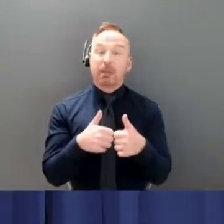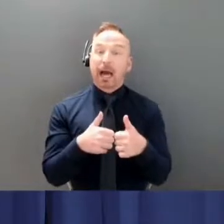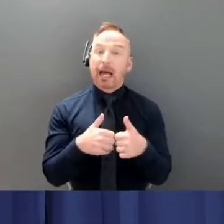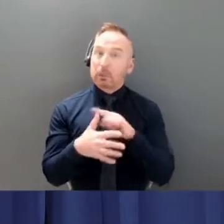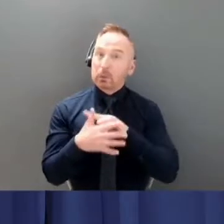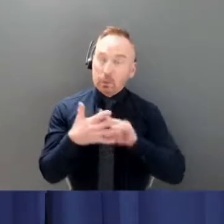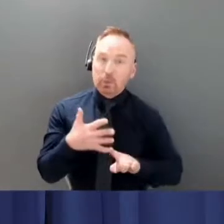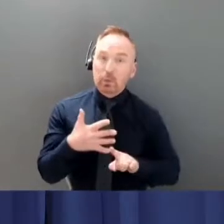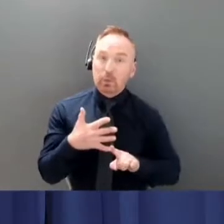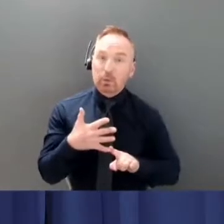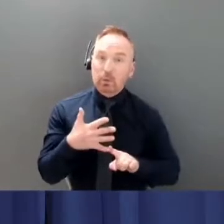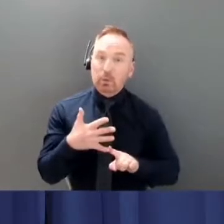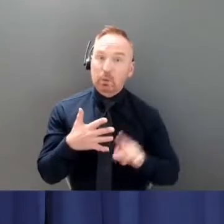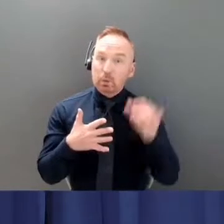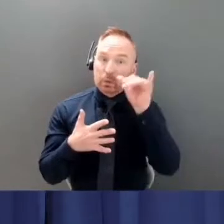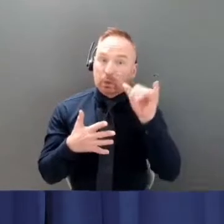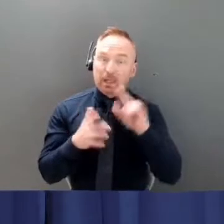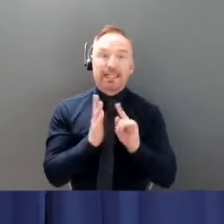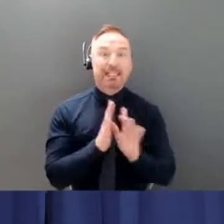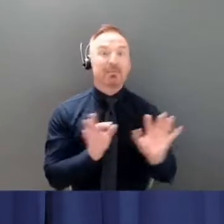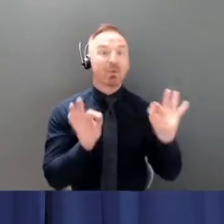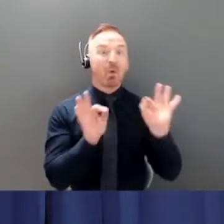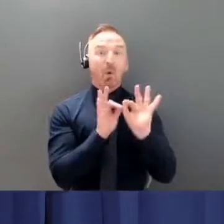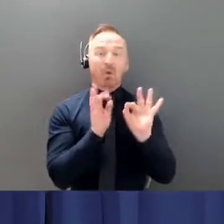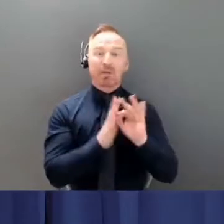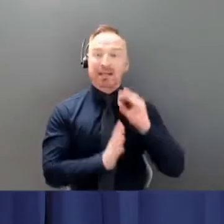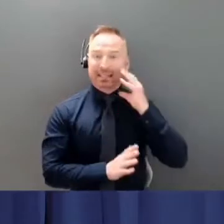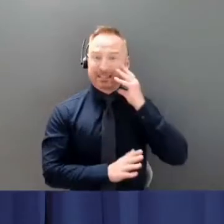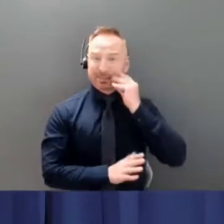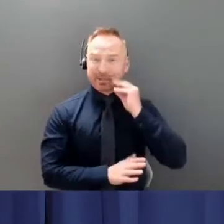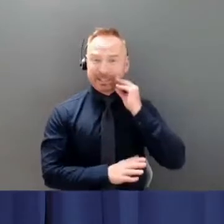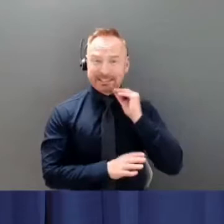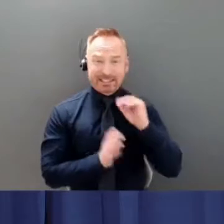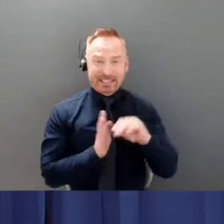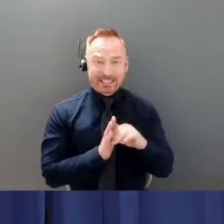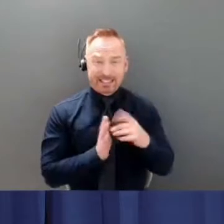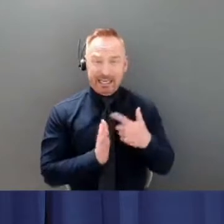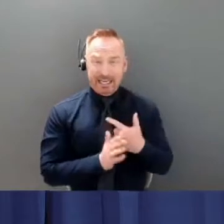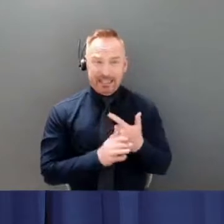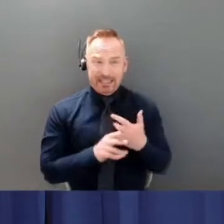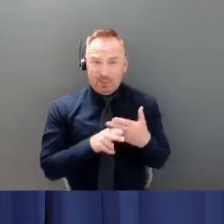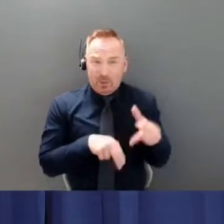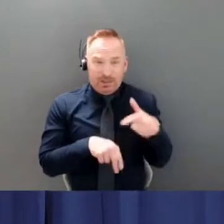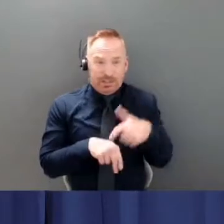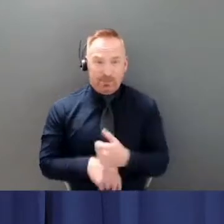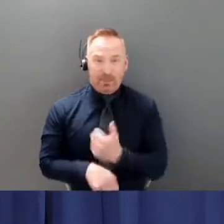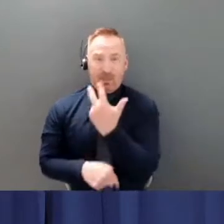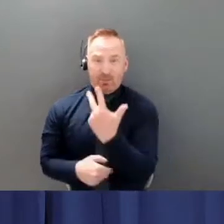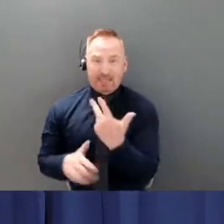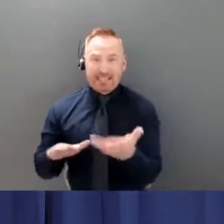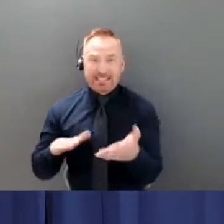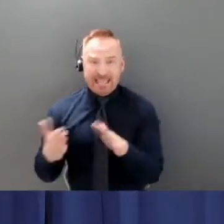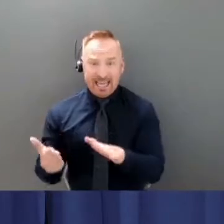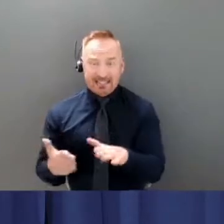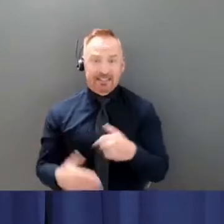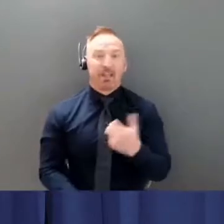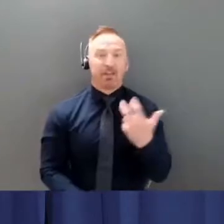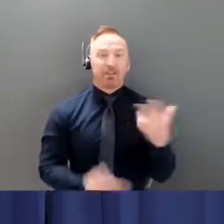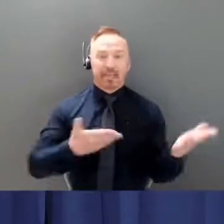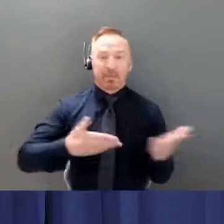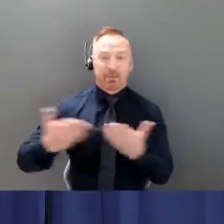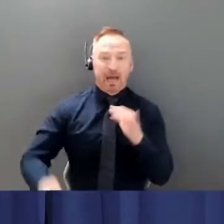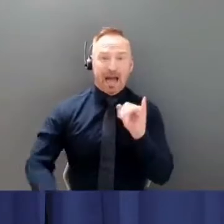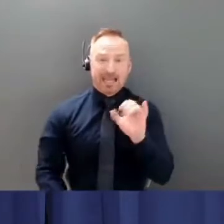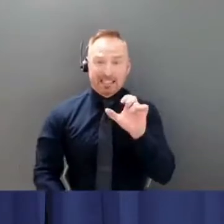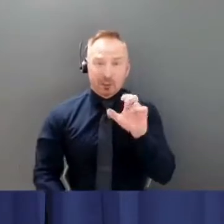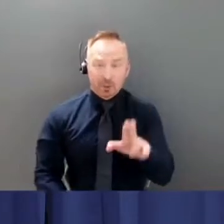importantly, we have experienced in a short time three deaths, three intensive care admissions, medevac south, and